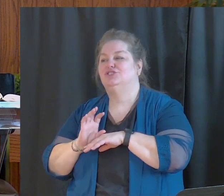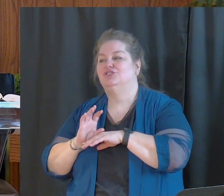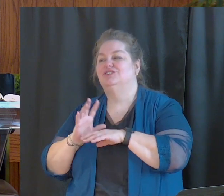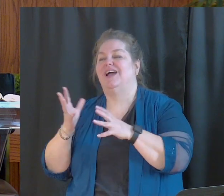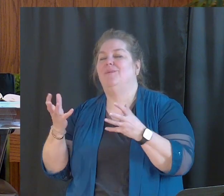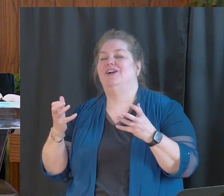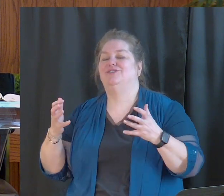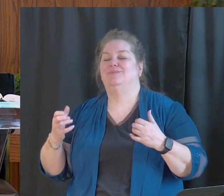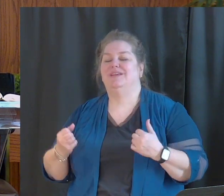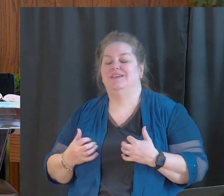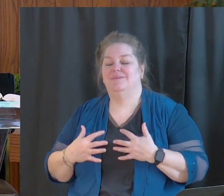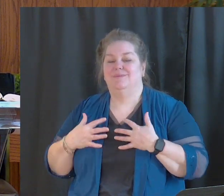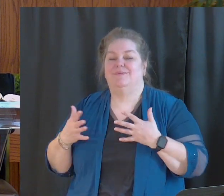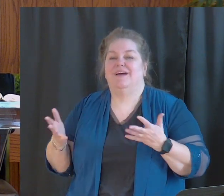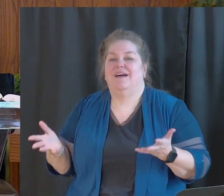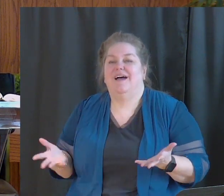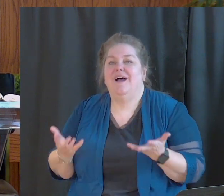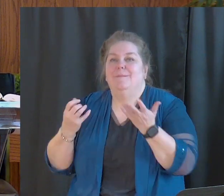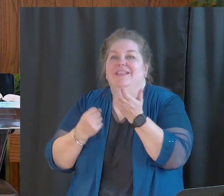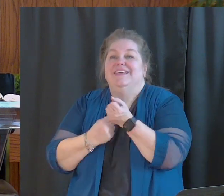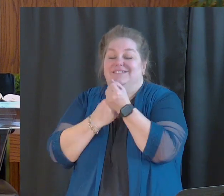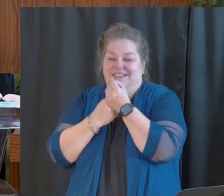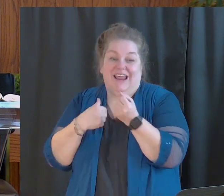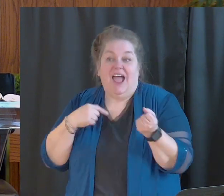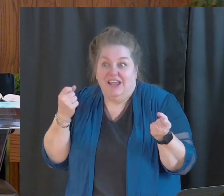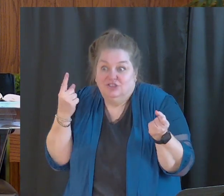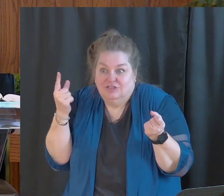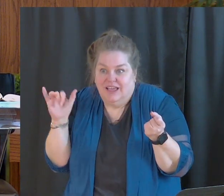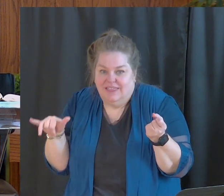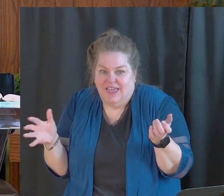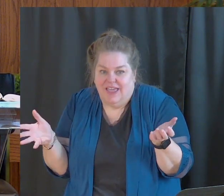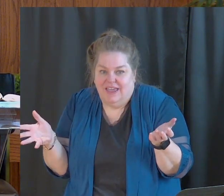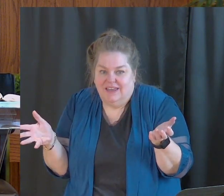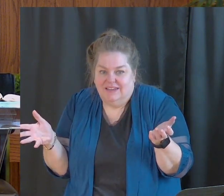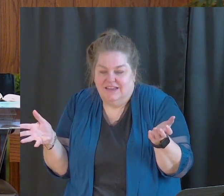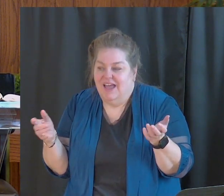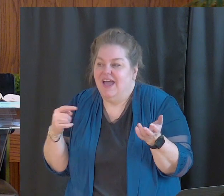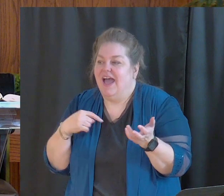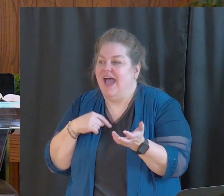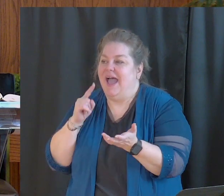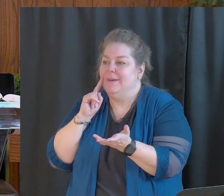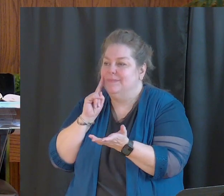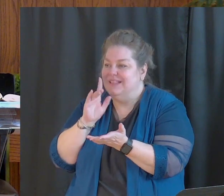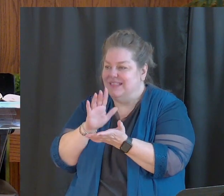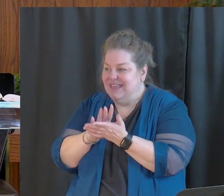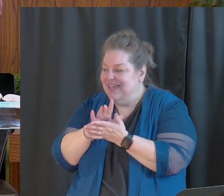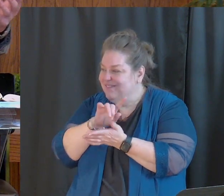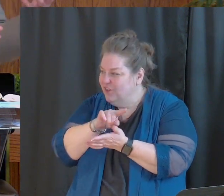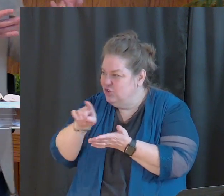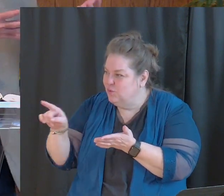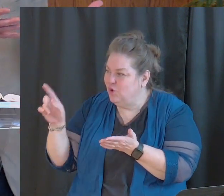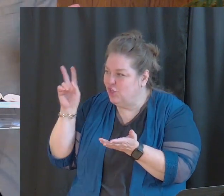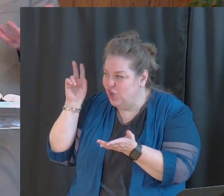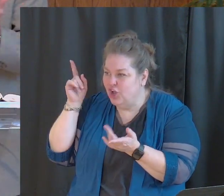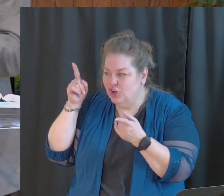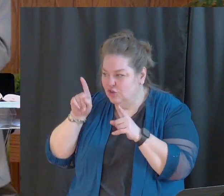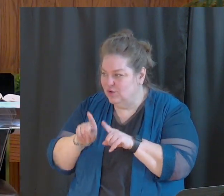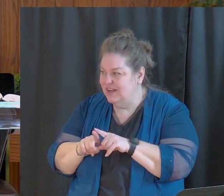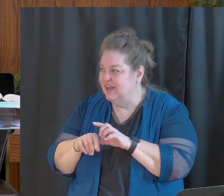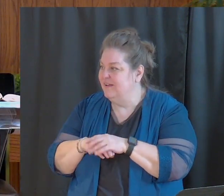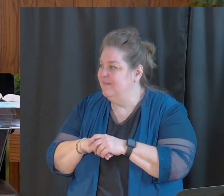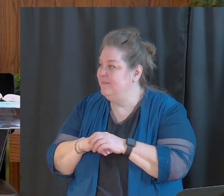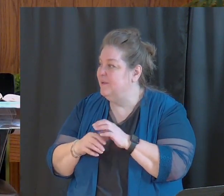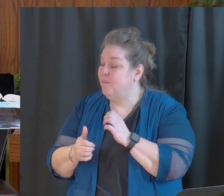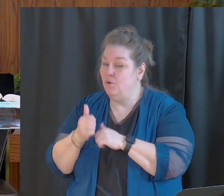uplifted. I understand that. And I believe that you will agree with me that for the majority of the time,